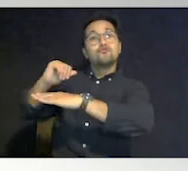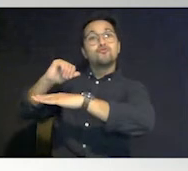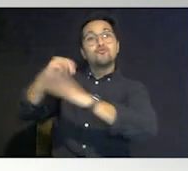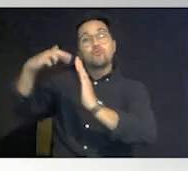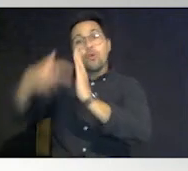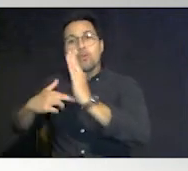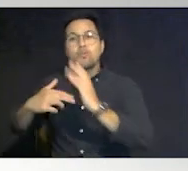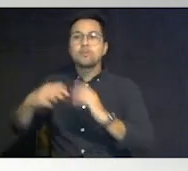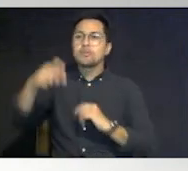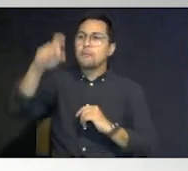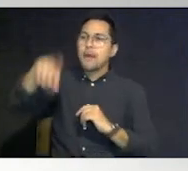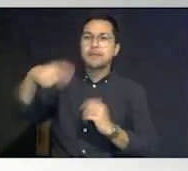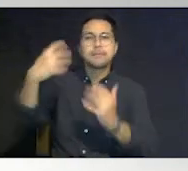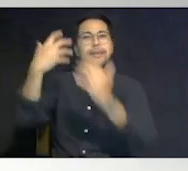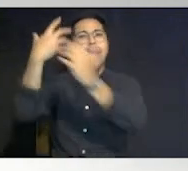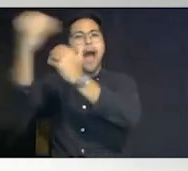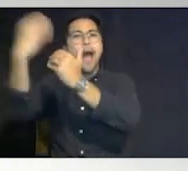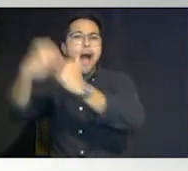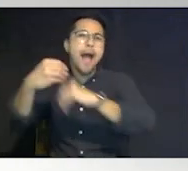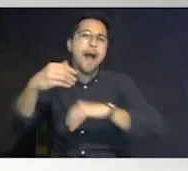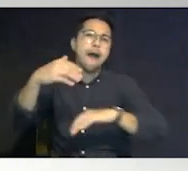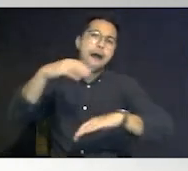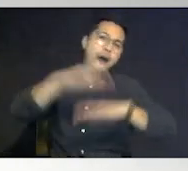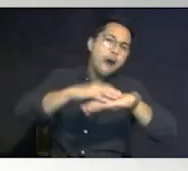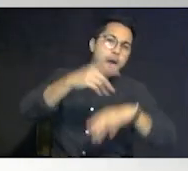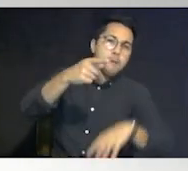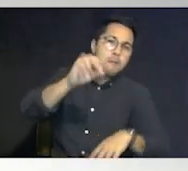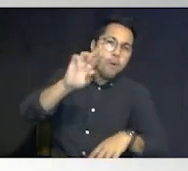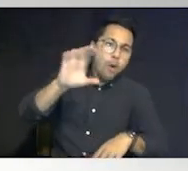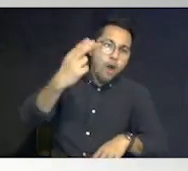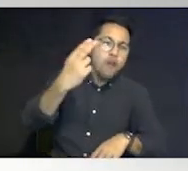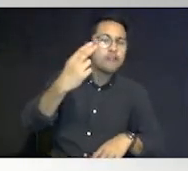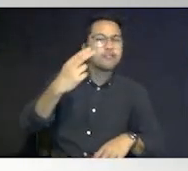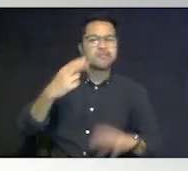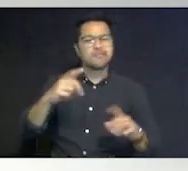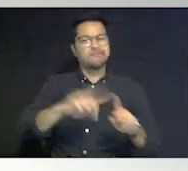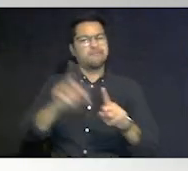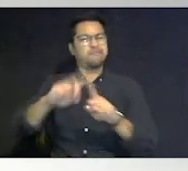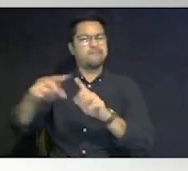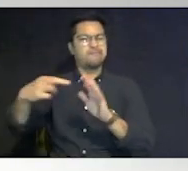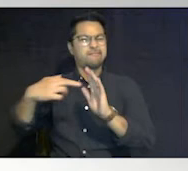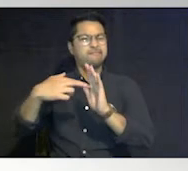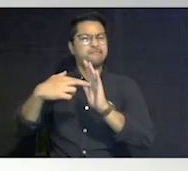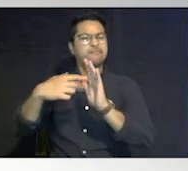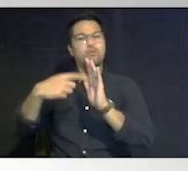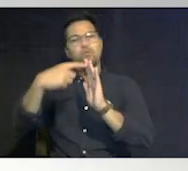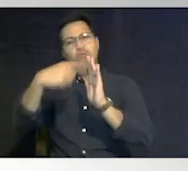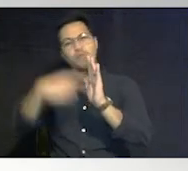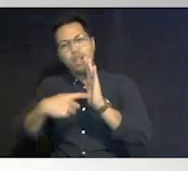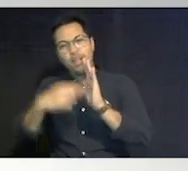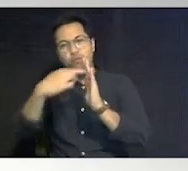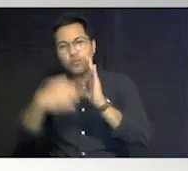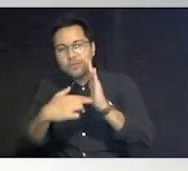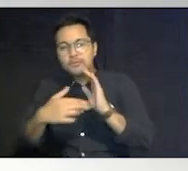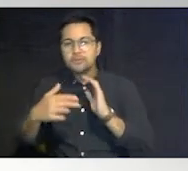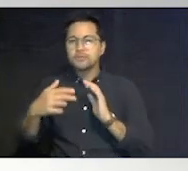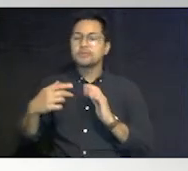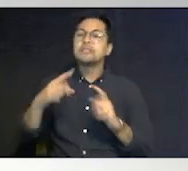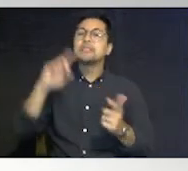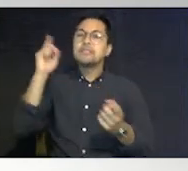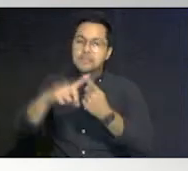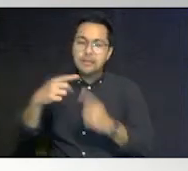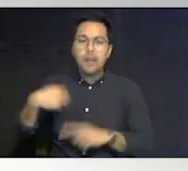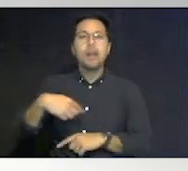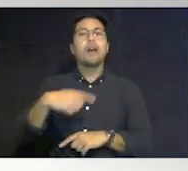porch or in the backyard there had to be steps along the way until we were finally able to get to a place where where